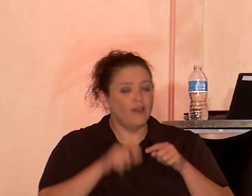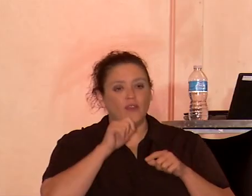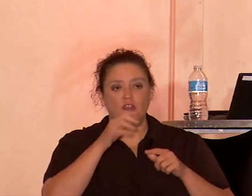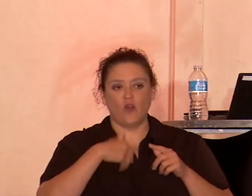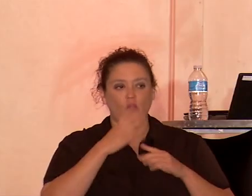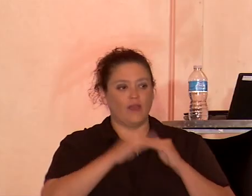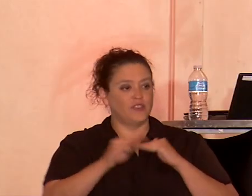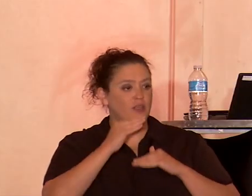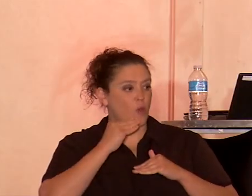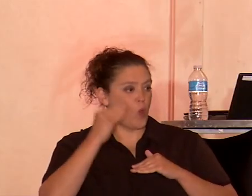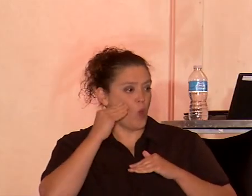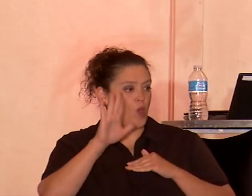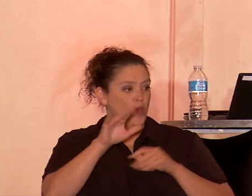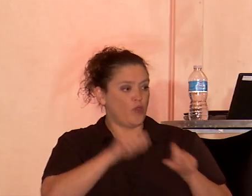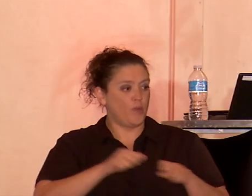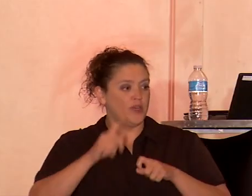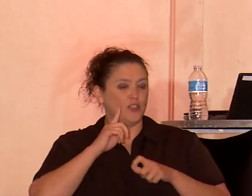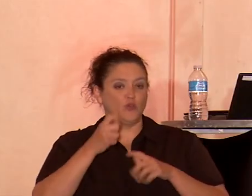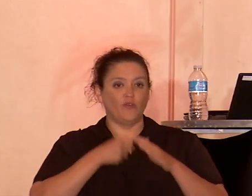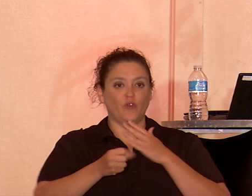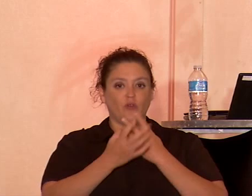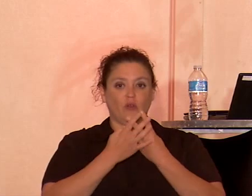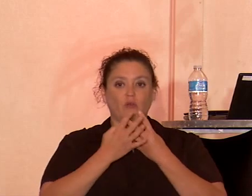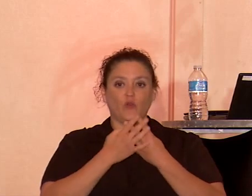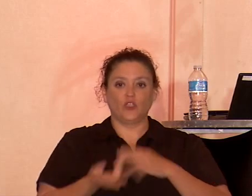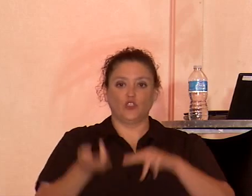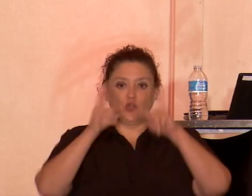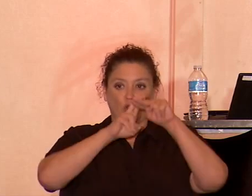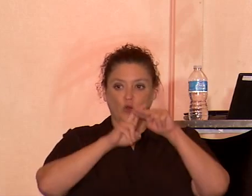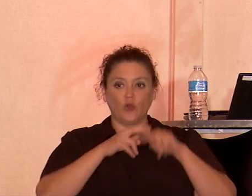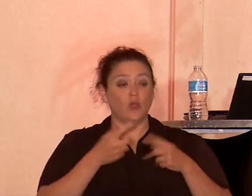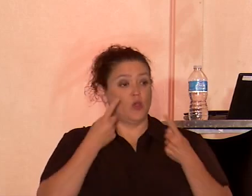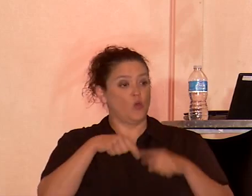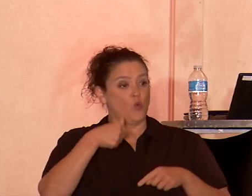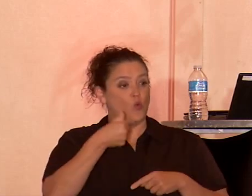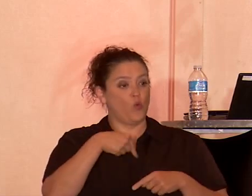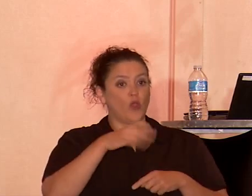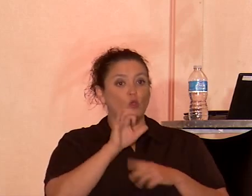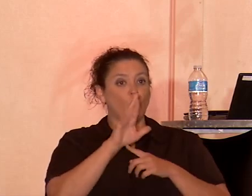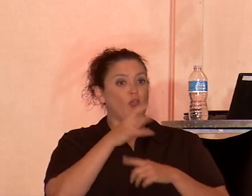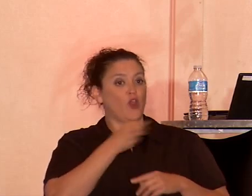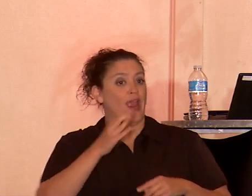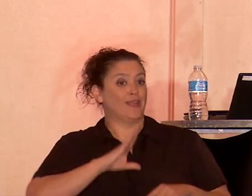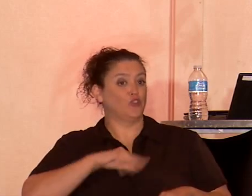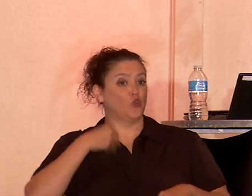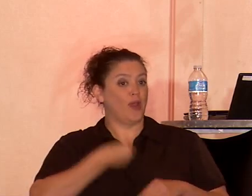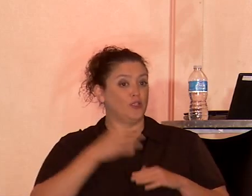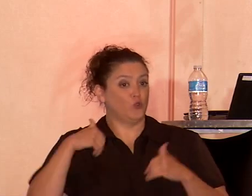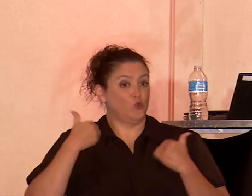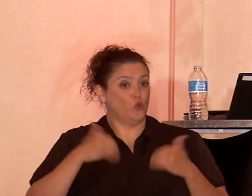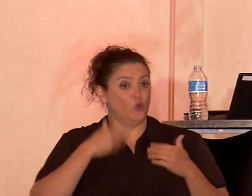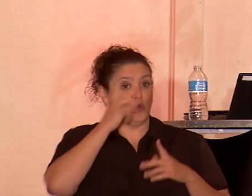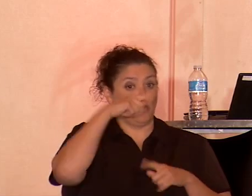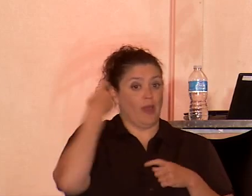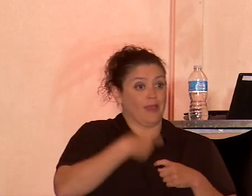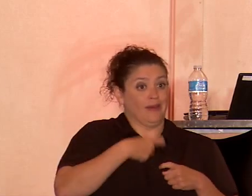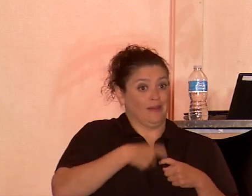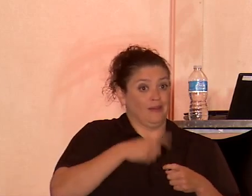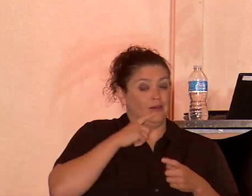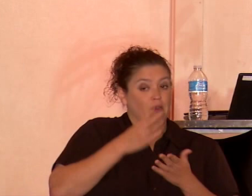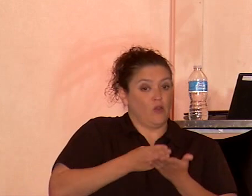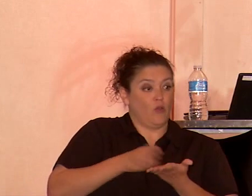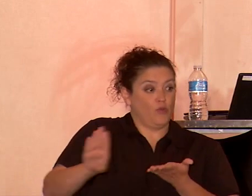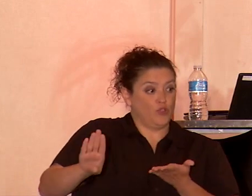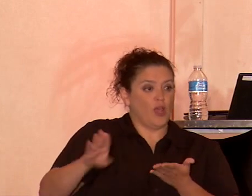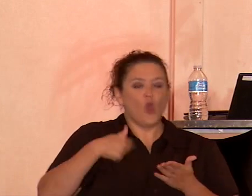again, their potential for incarceration increases. When queer and trans youth of color are pushed out, and we don't